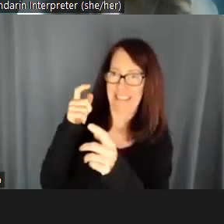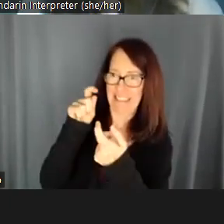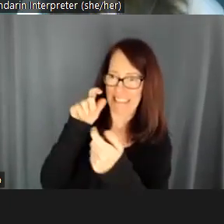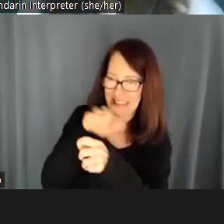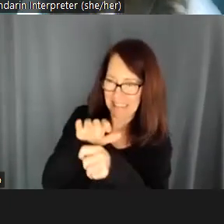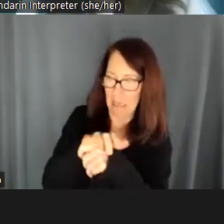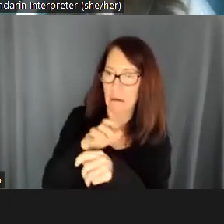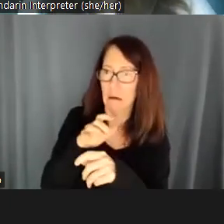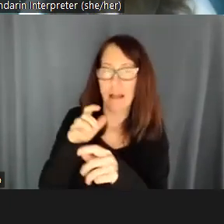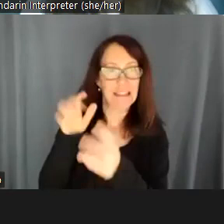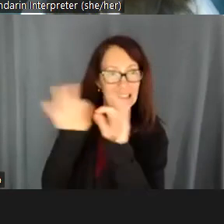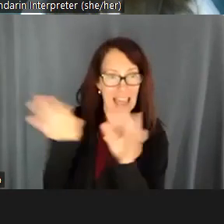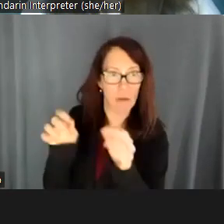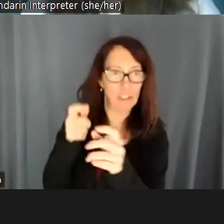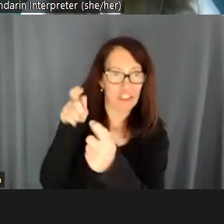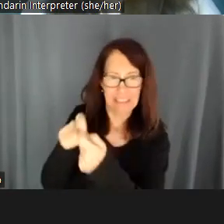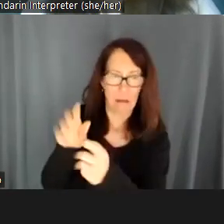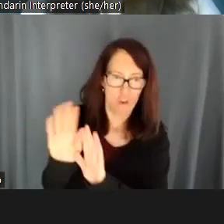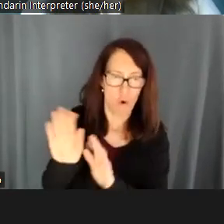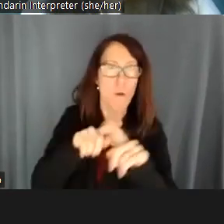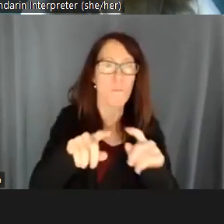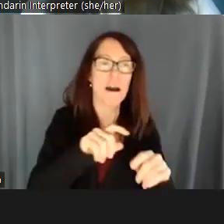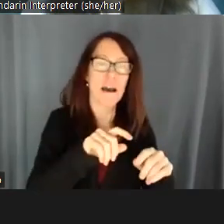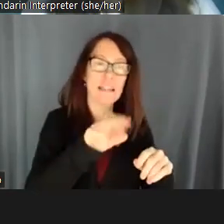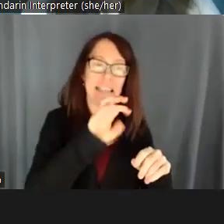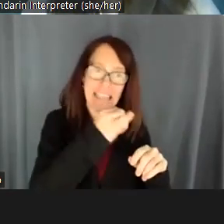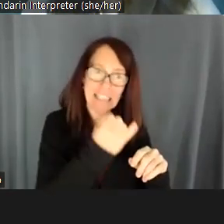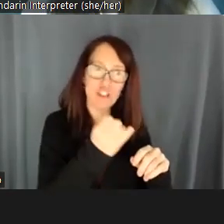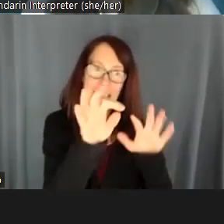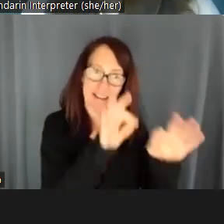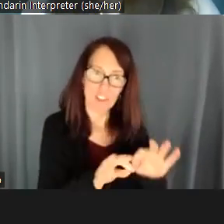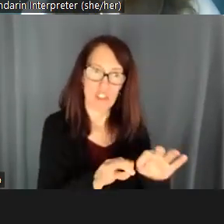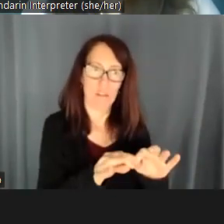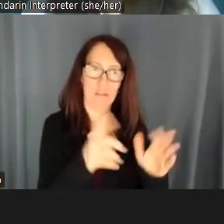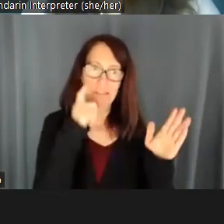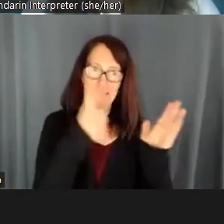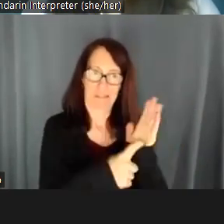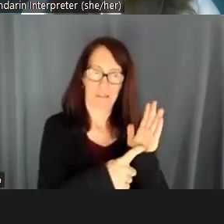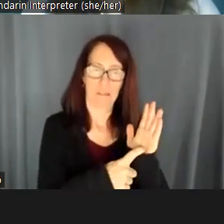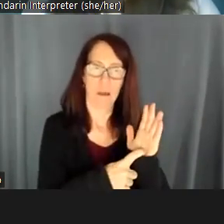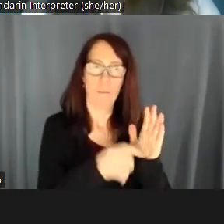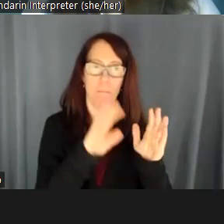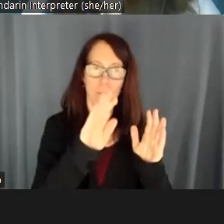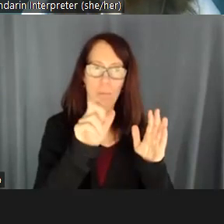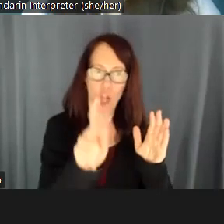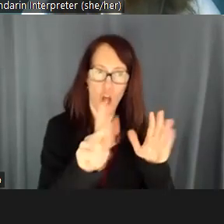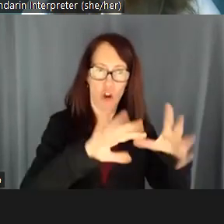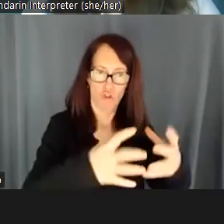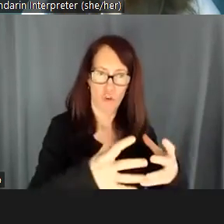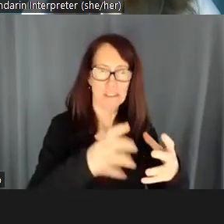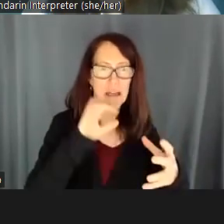definition identifies census block groups. So these are larger than a urban